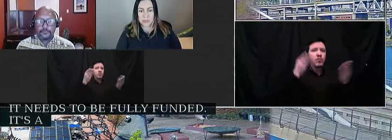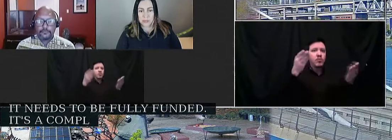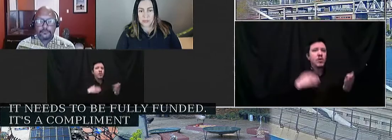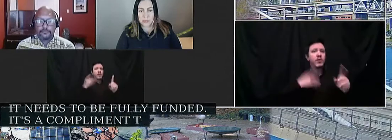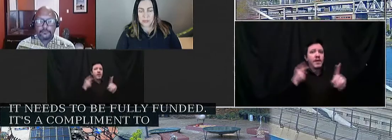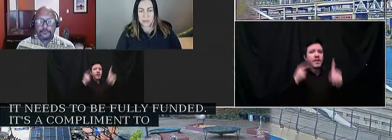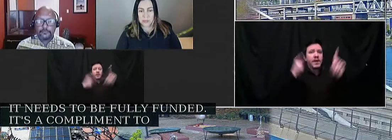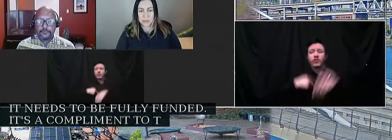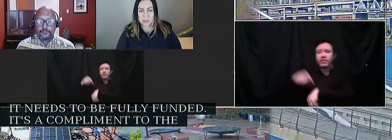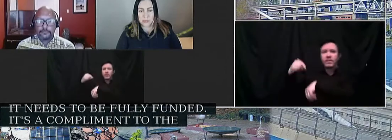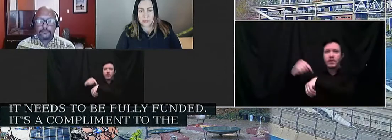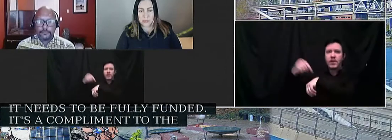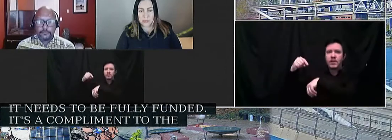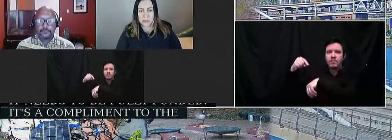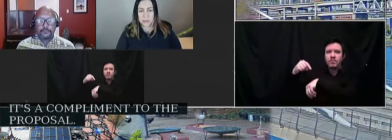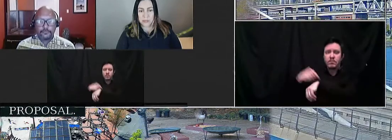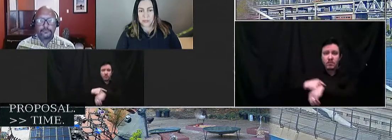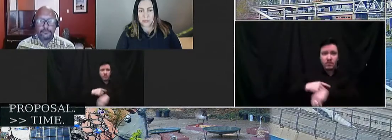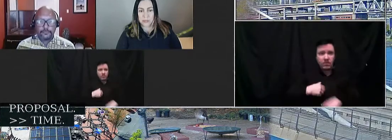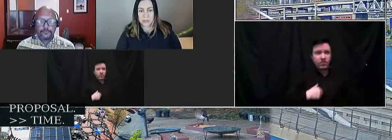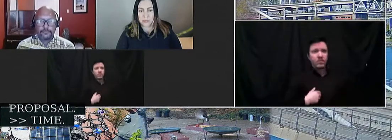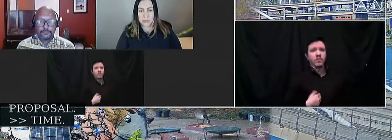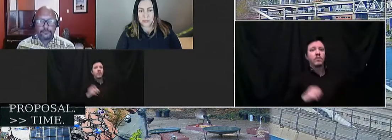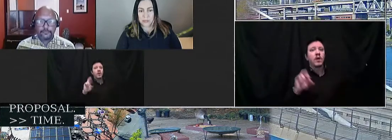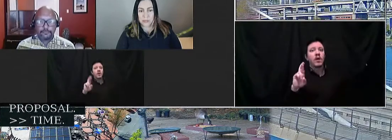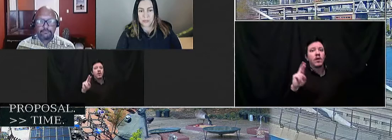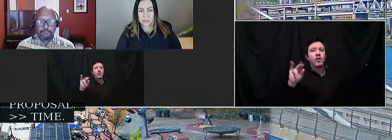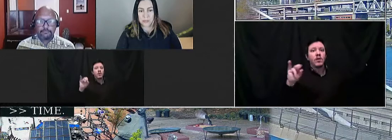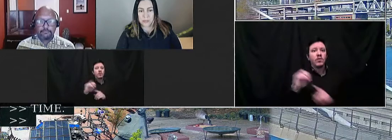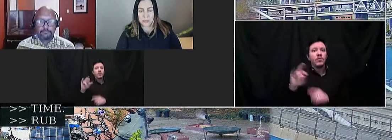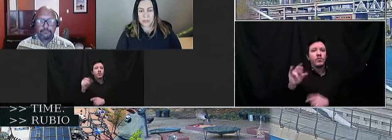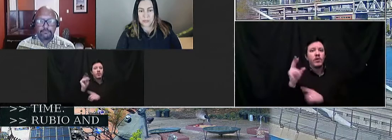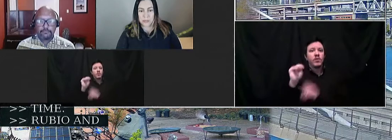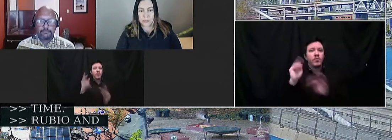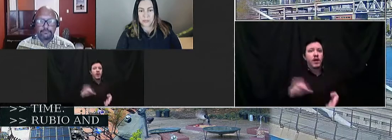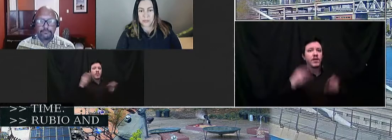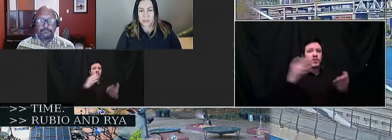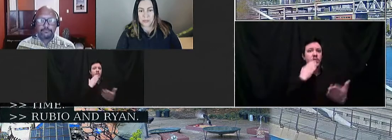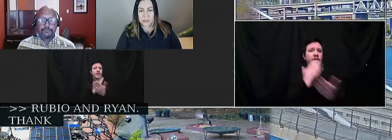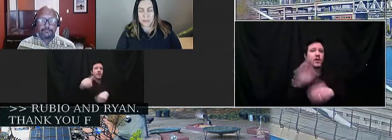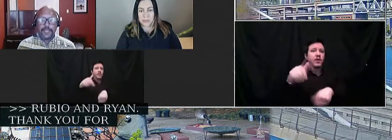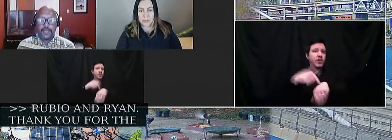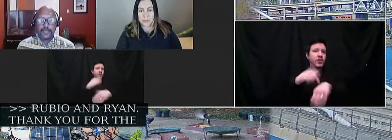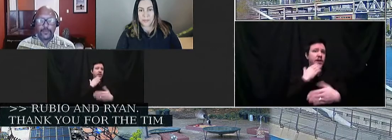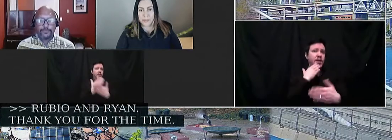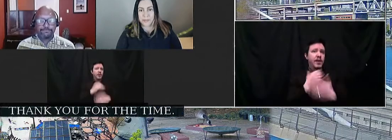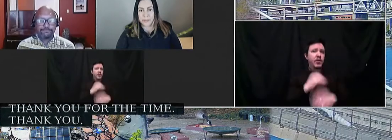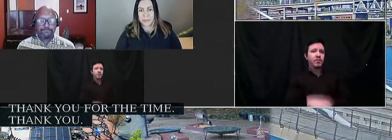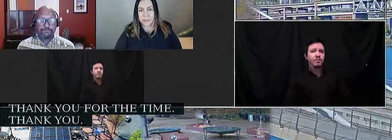of Matt Rubio and Ryan. Thank you for the time. Thank you.